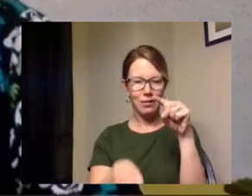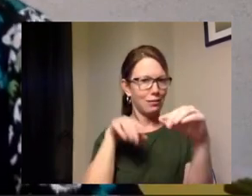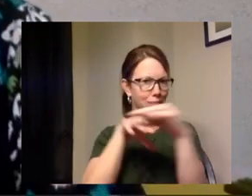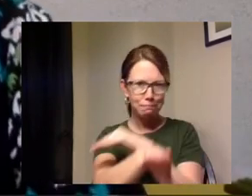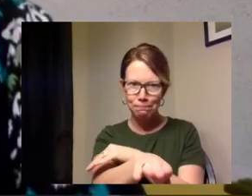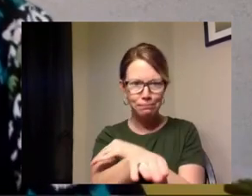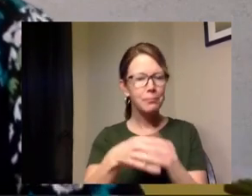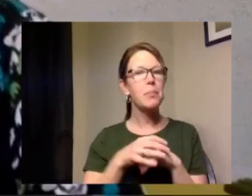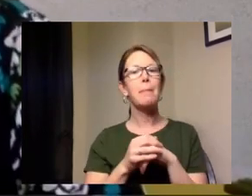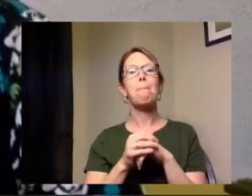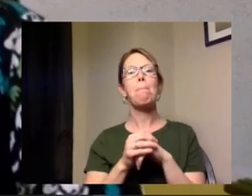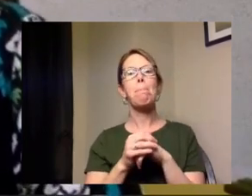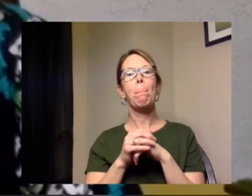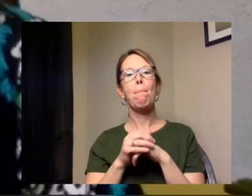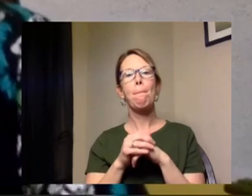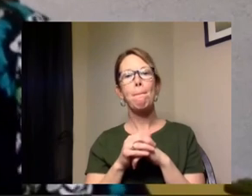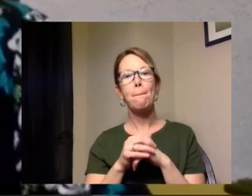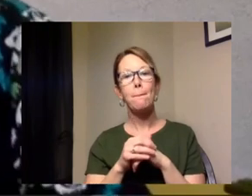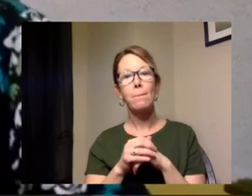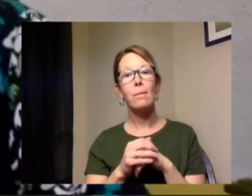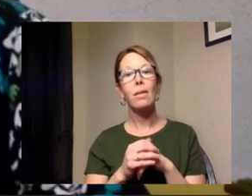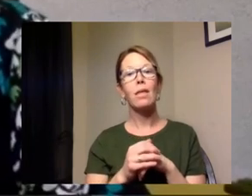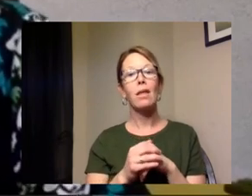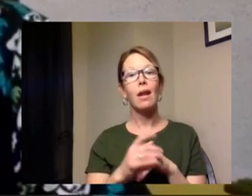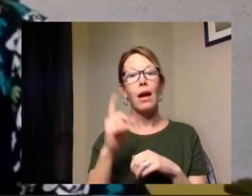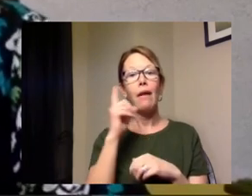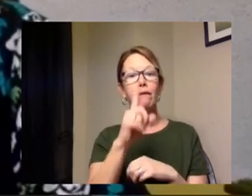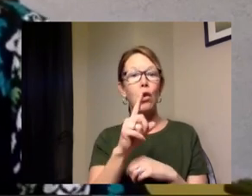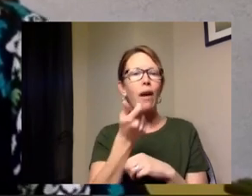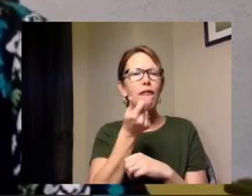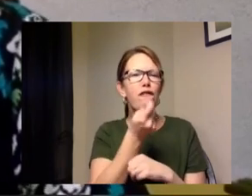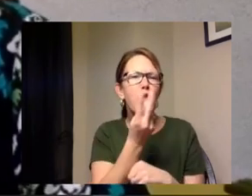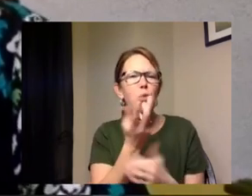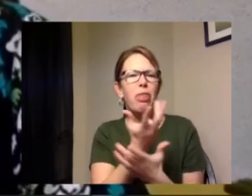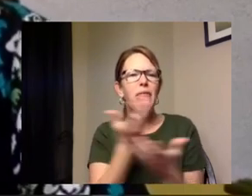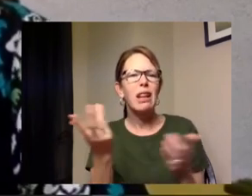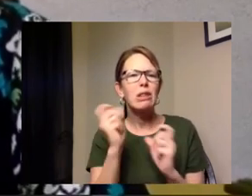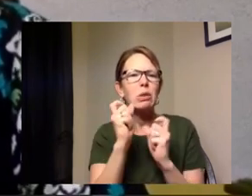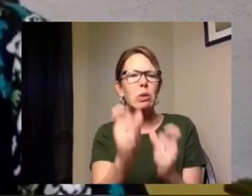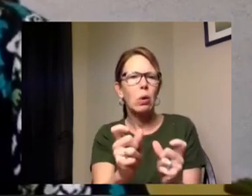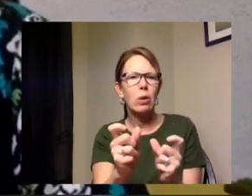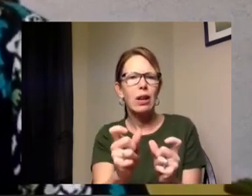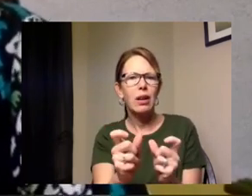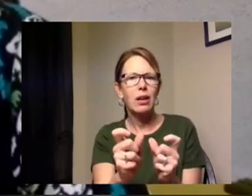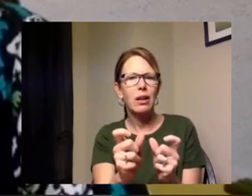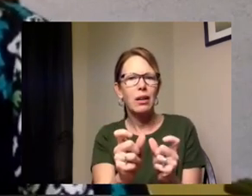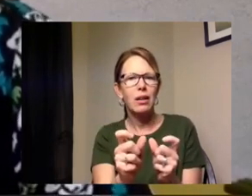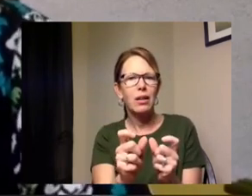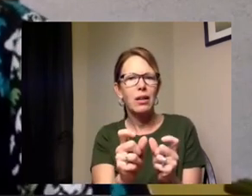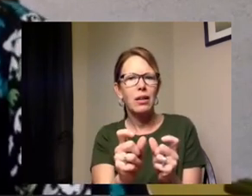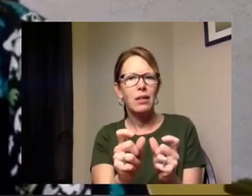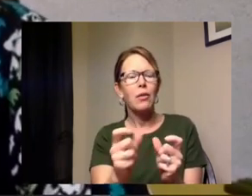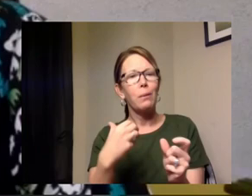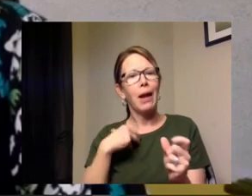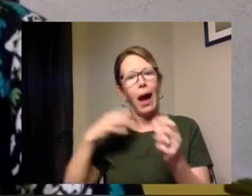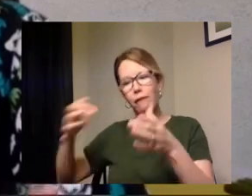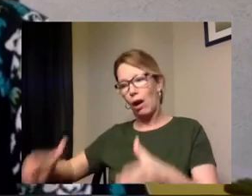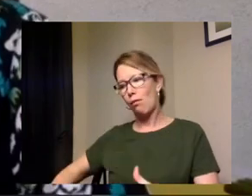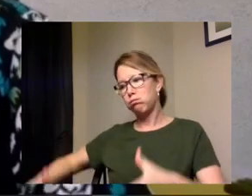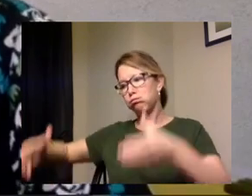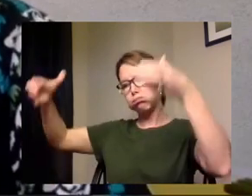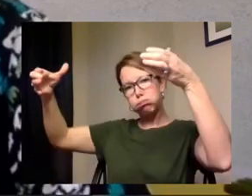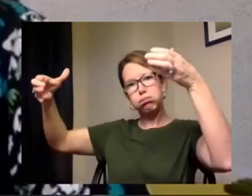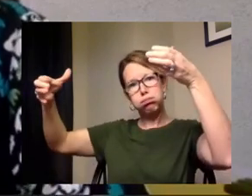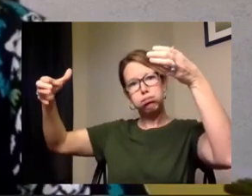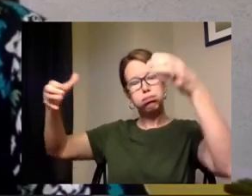now um for small number of items there is a drop bin in there's a